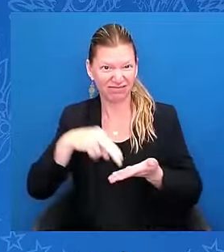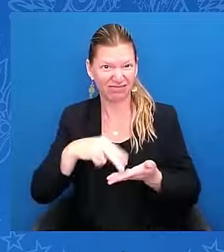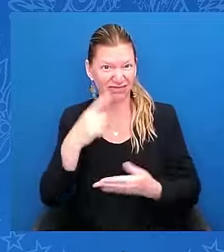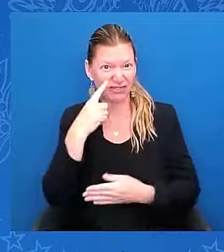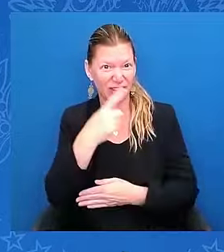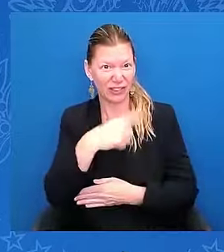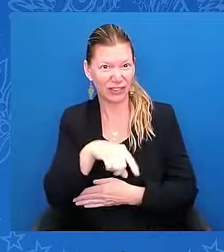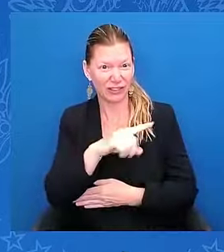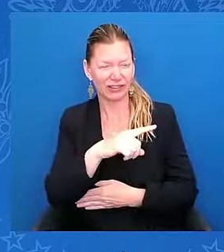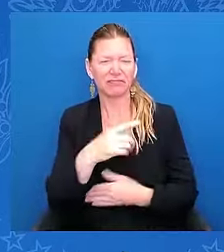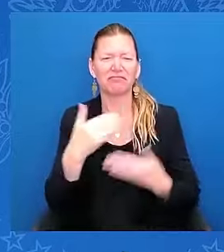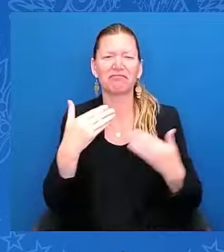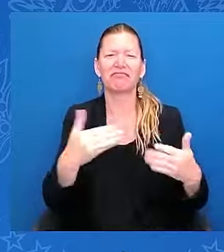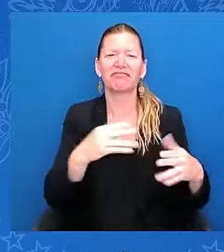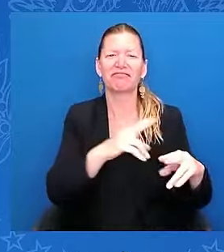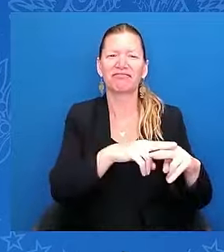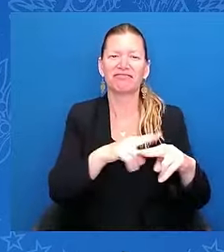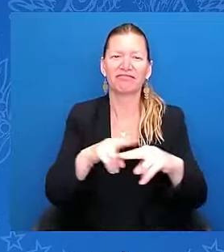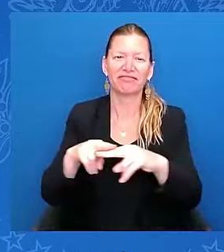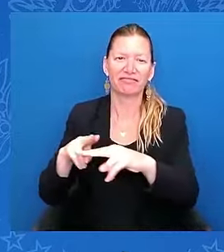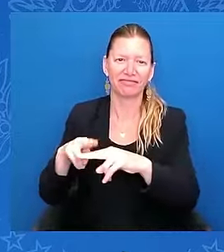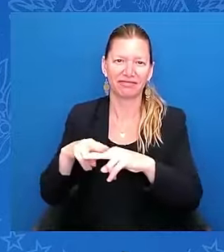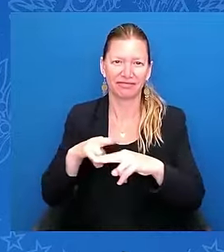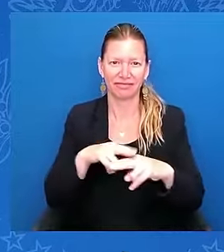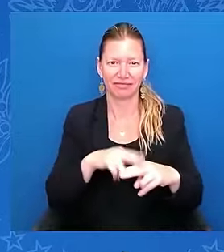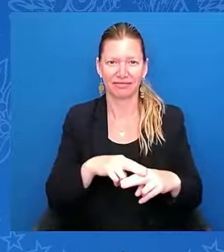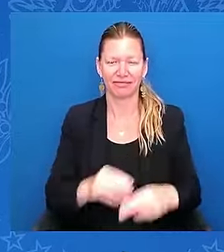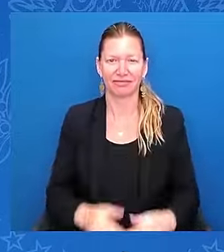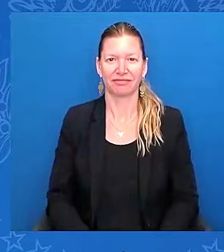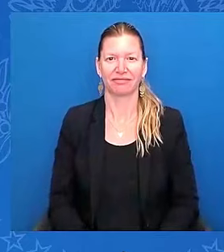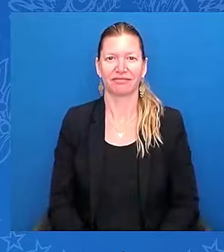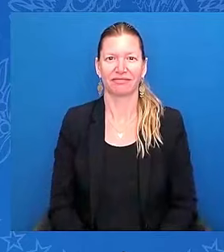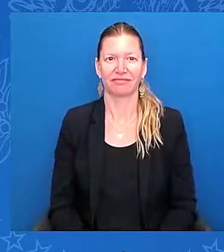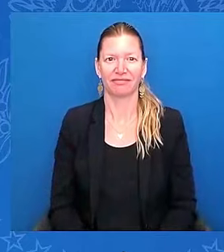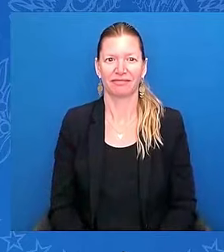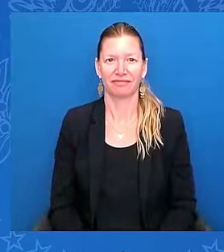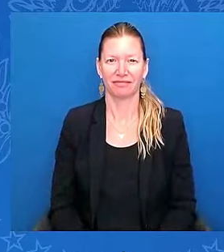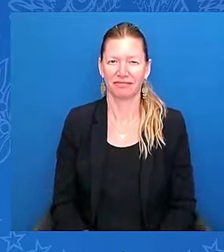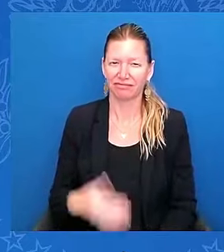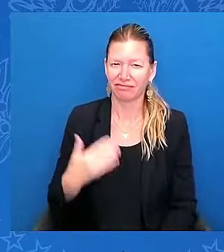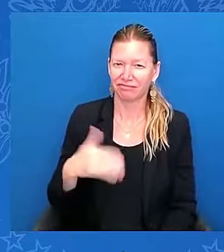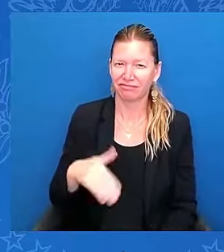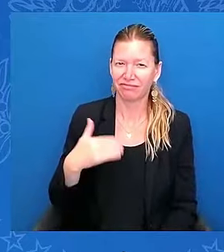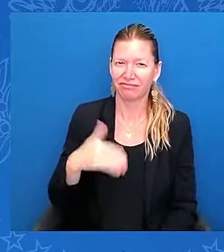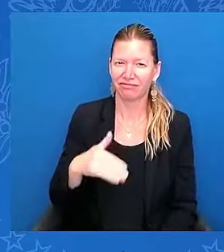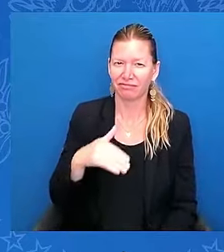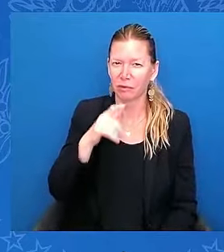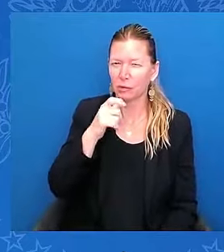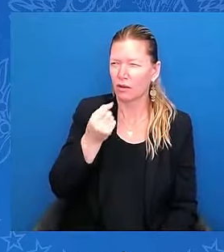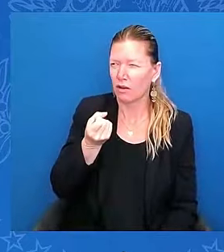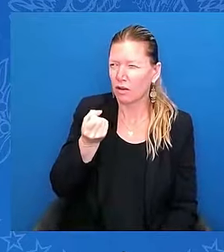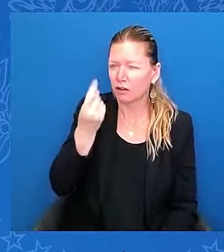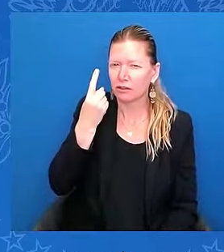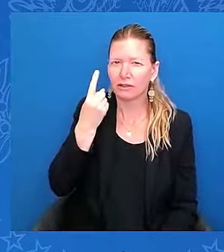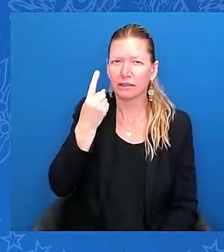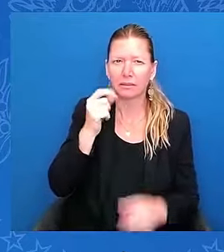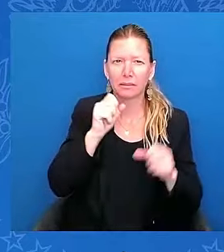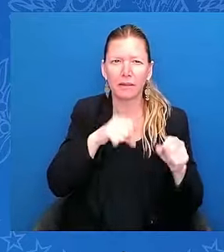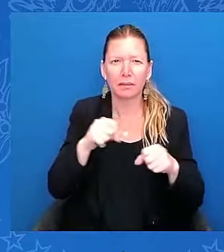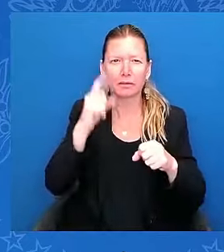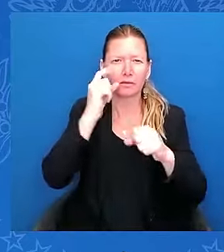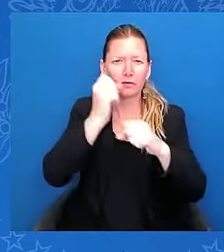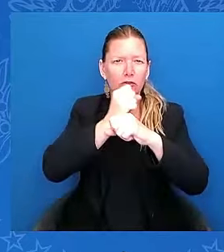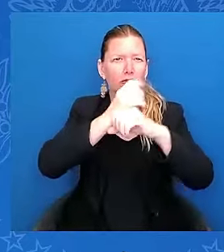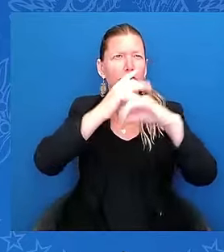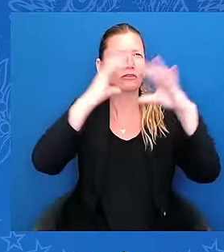So who knows the possibility of a dream better than those who traveled miles just to find it? I've seen it over and